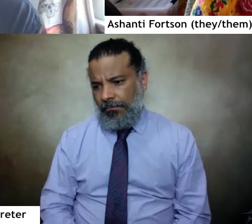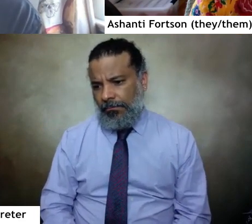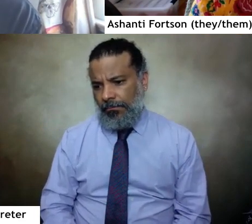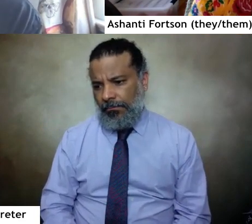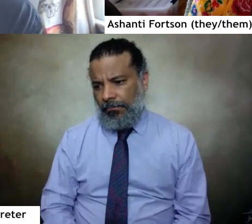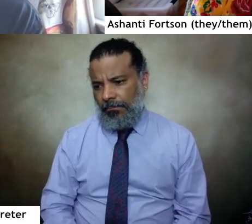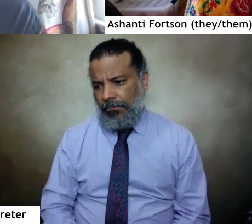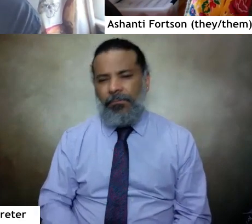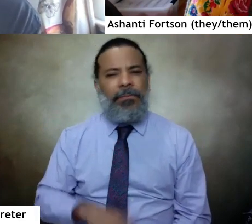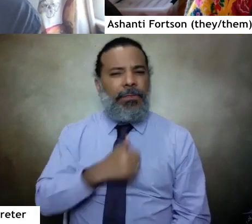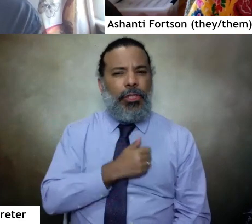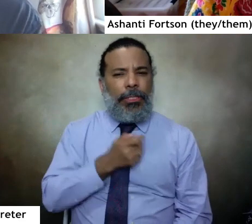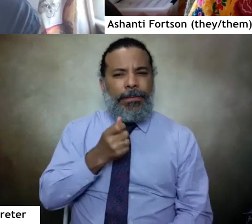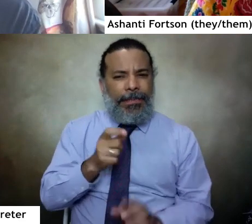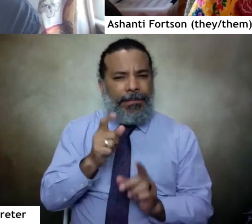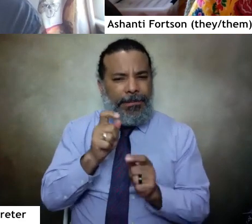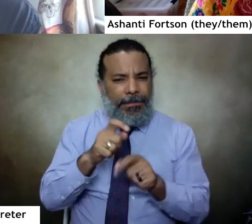Sorry, this is taking a minute.